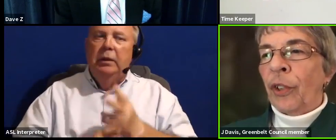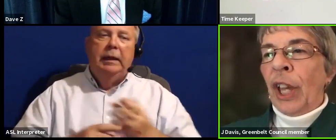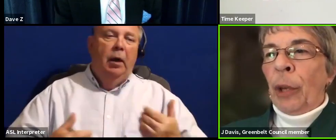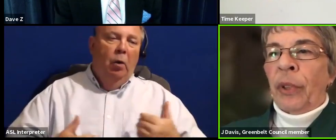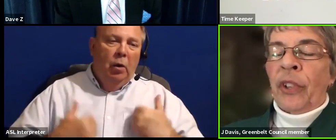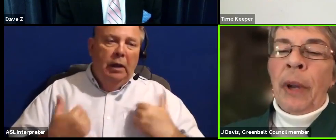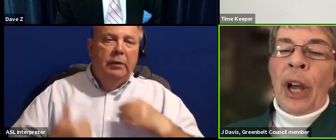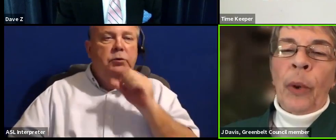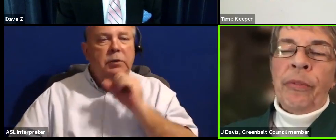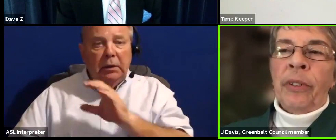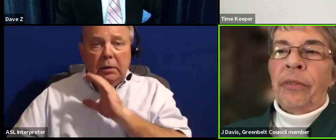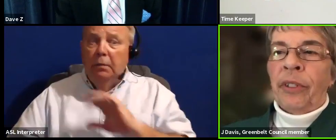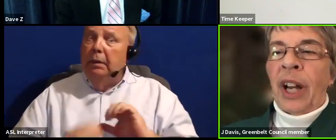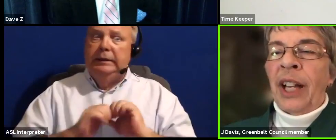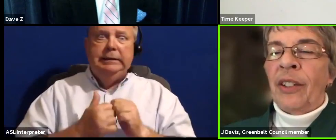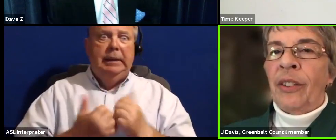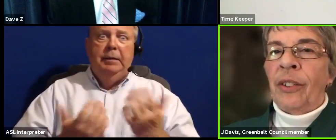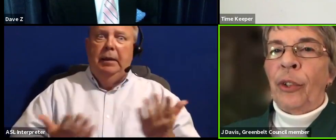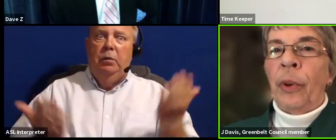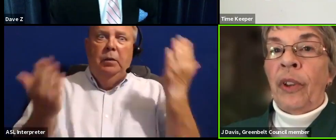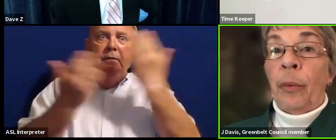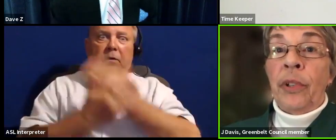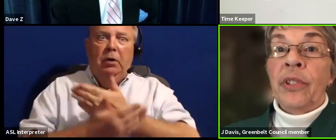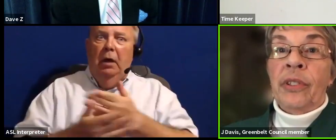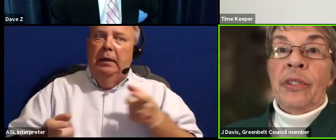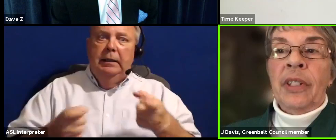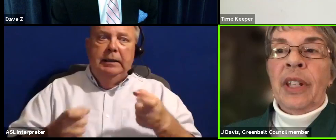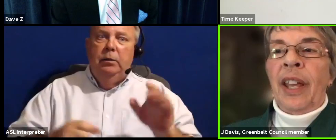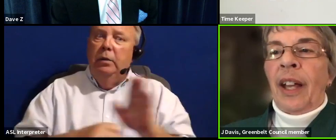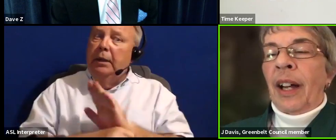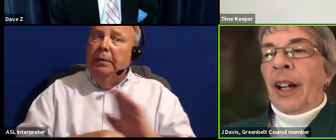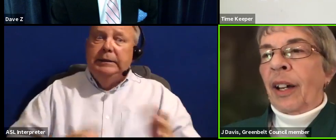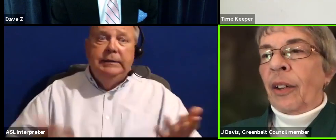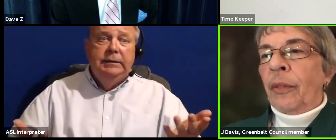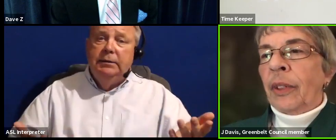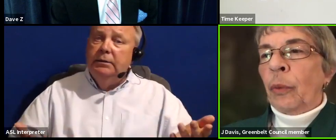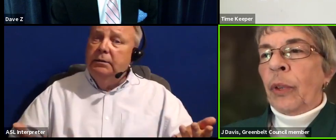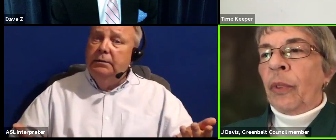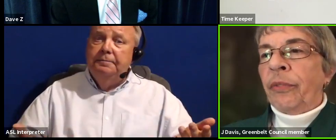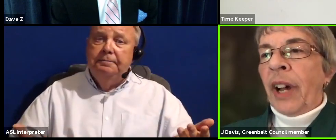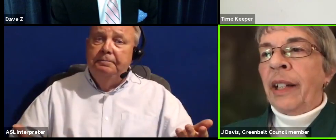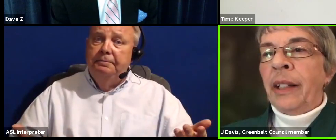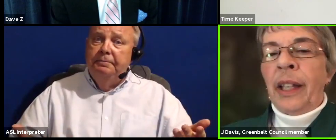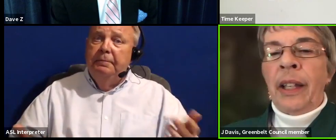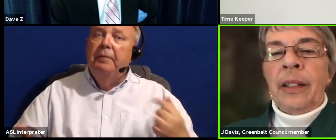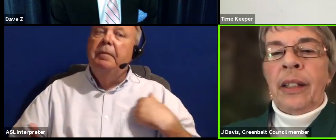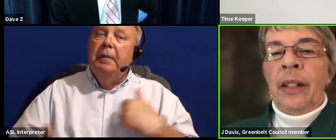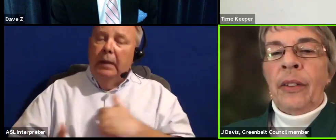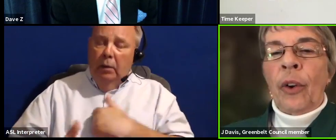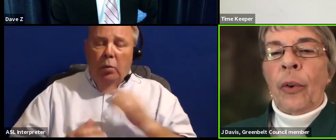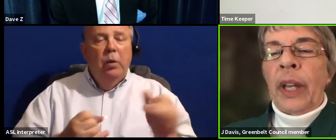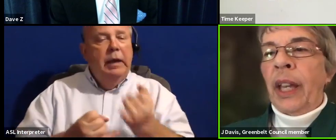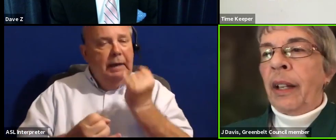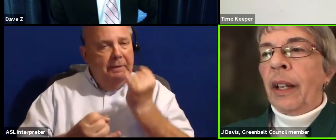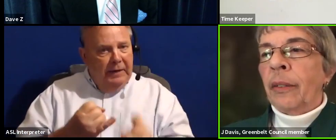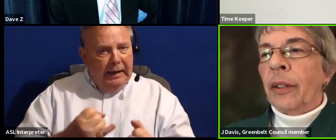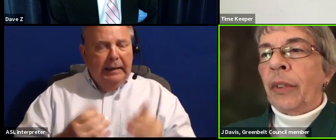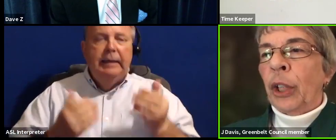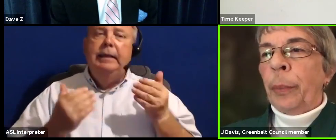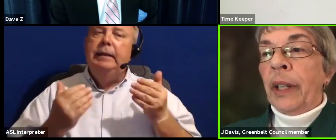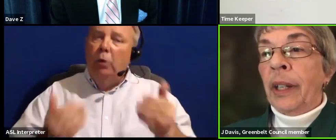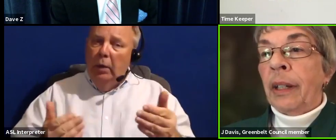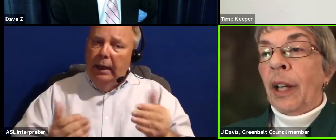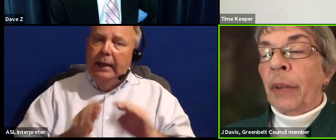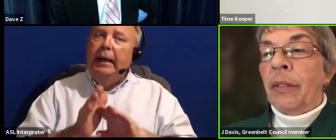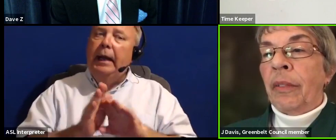our seniors, but somehow we've forgotten to deal with our businesses. We finally did go ahead and